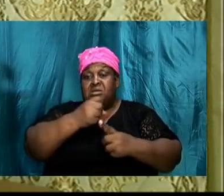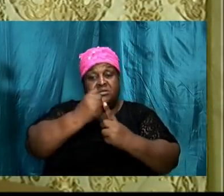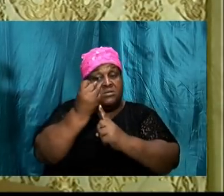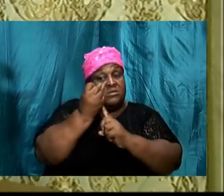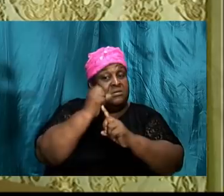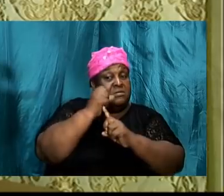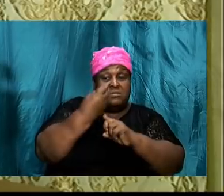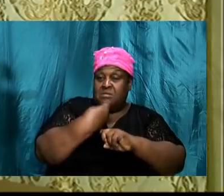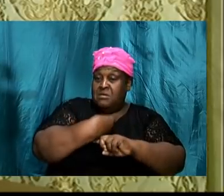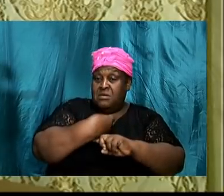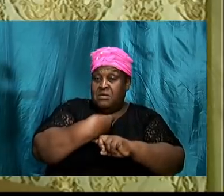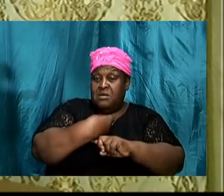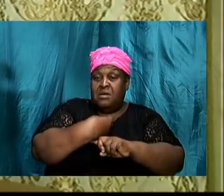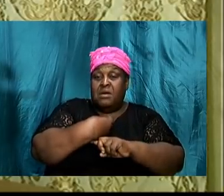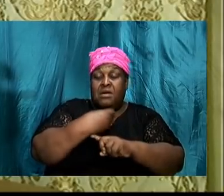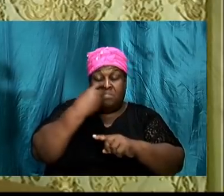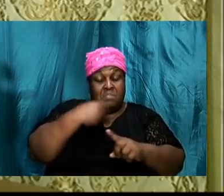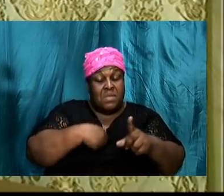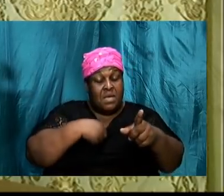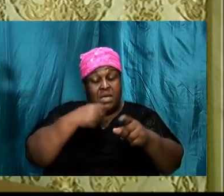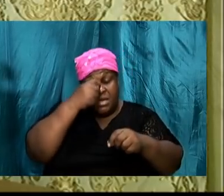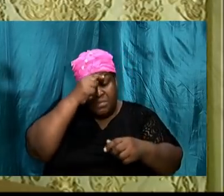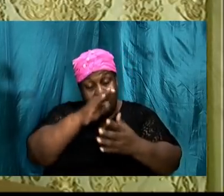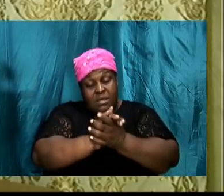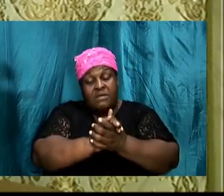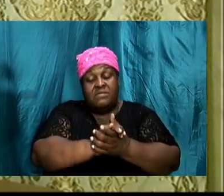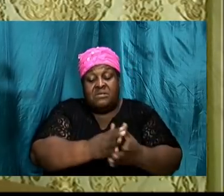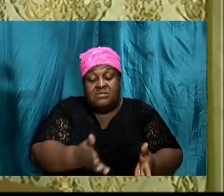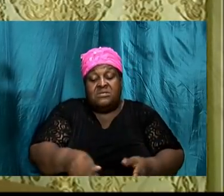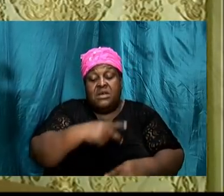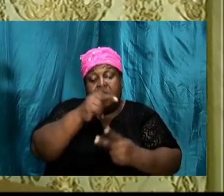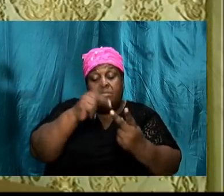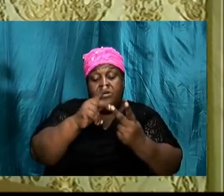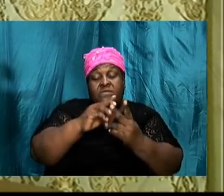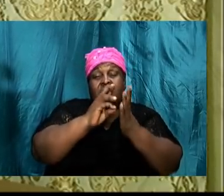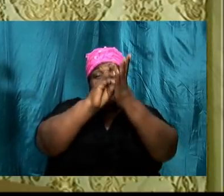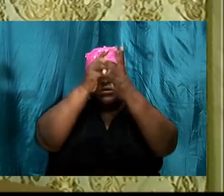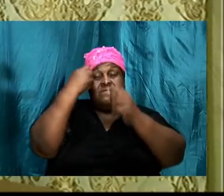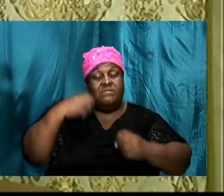perfect will of God for our life, and God has designed it that way.